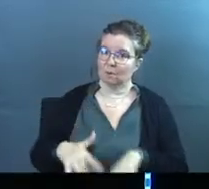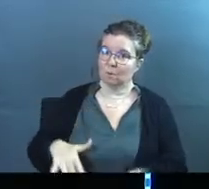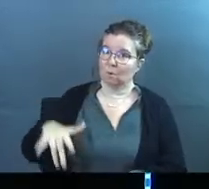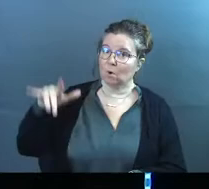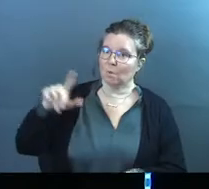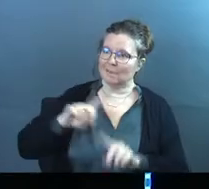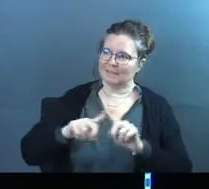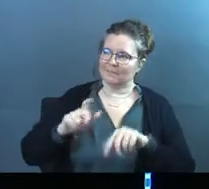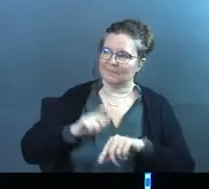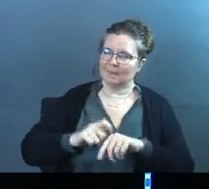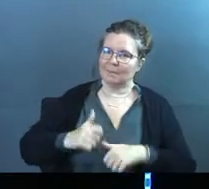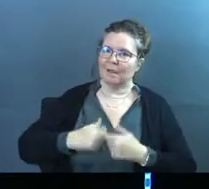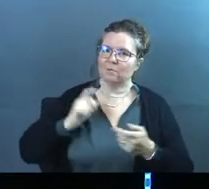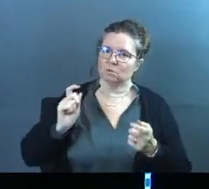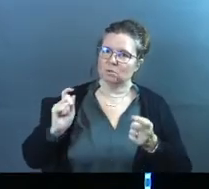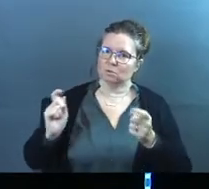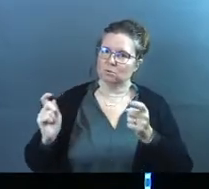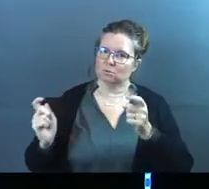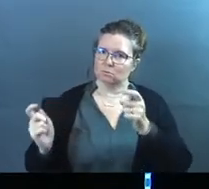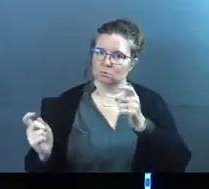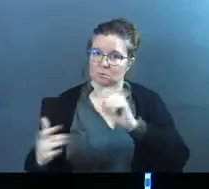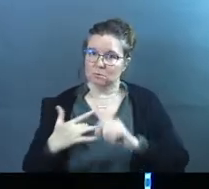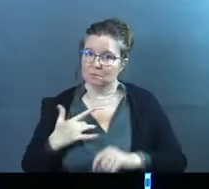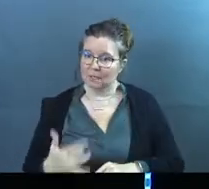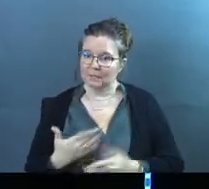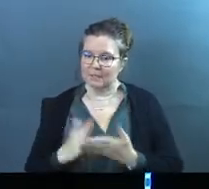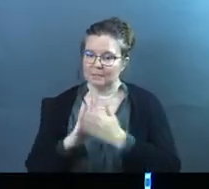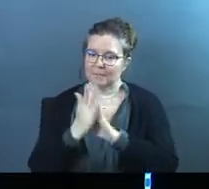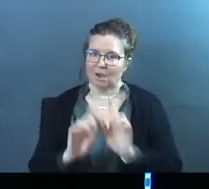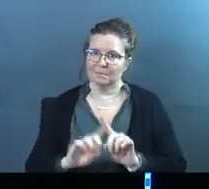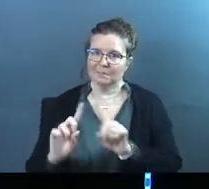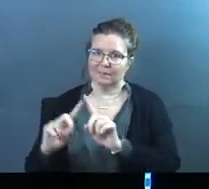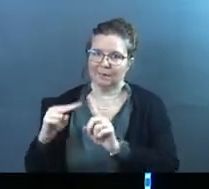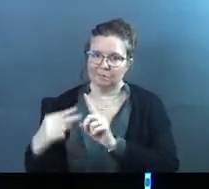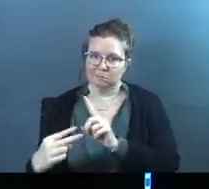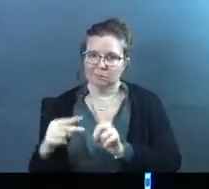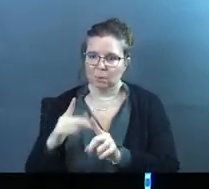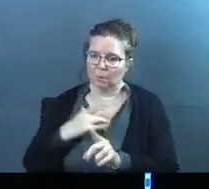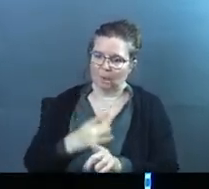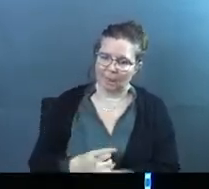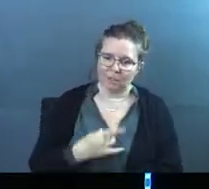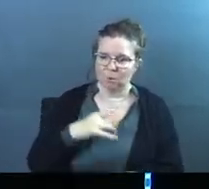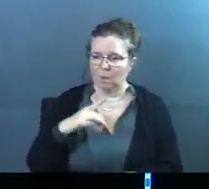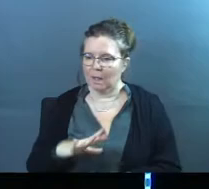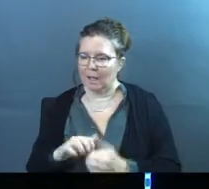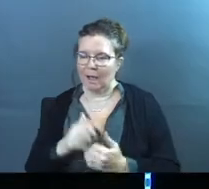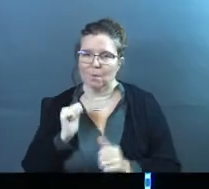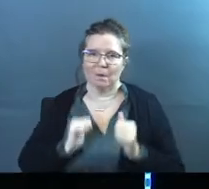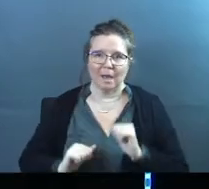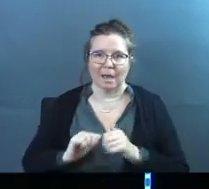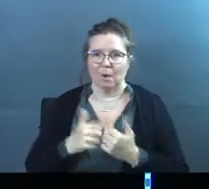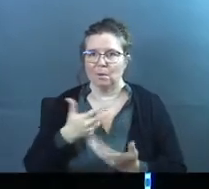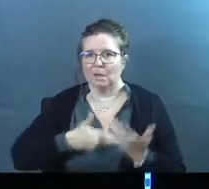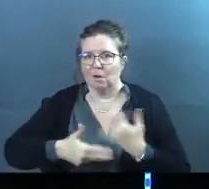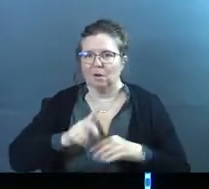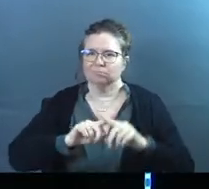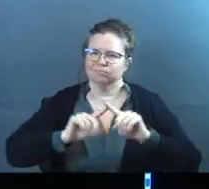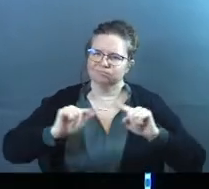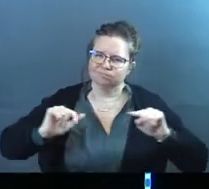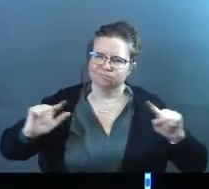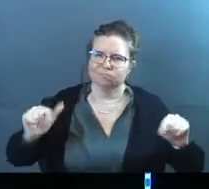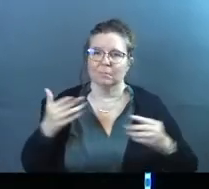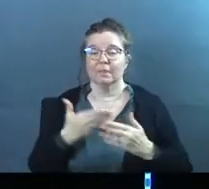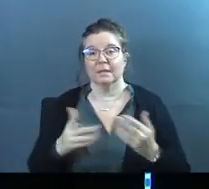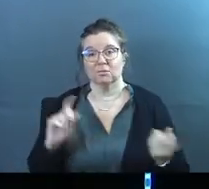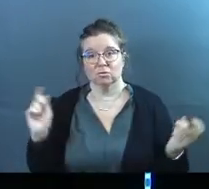seasons in life and we change as human beings, right? Things become different. What we like, what we don't like, how we act, how we interact, all that kind of stuff.